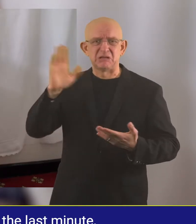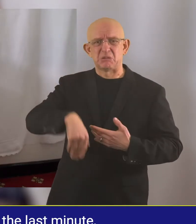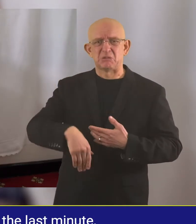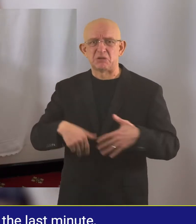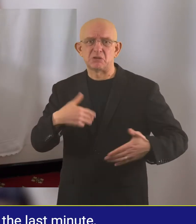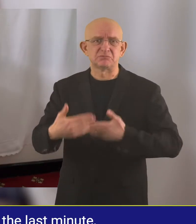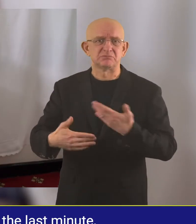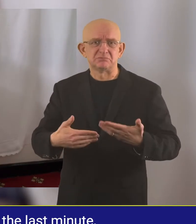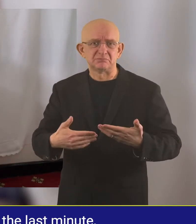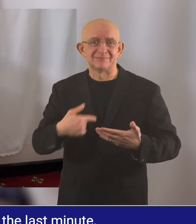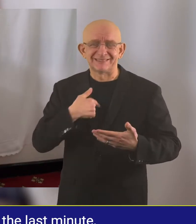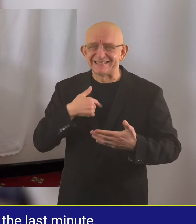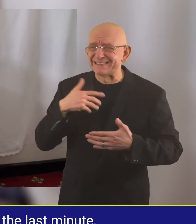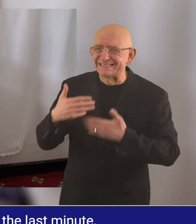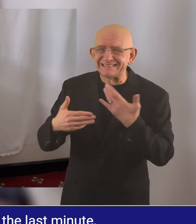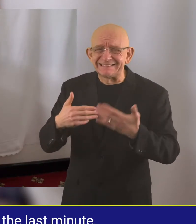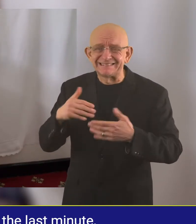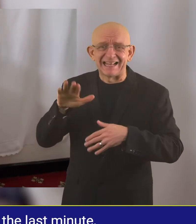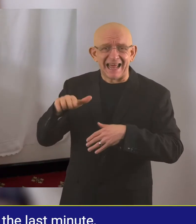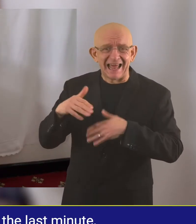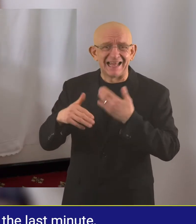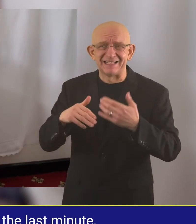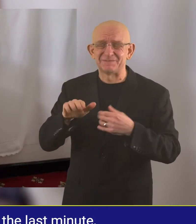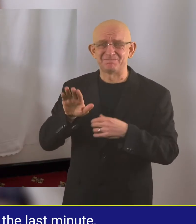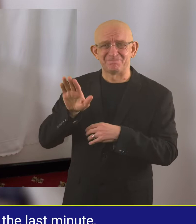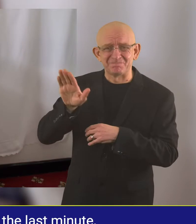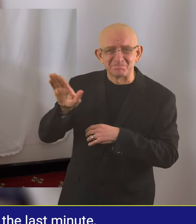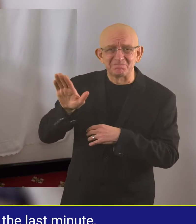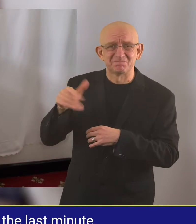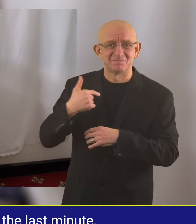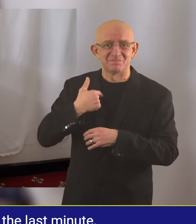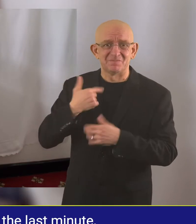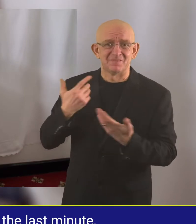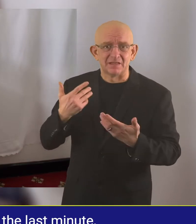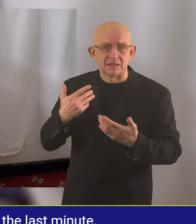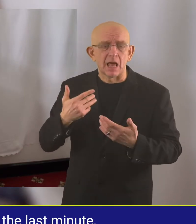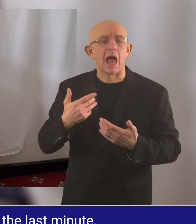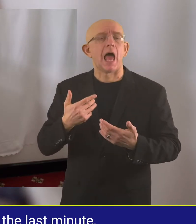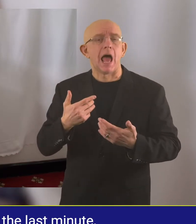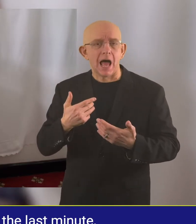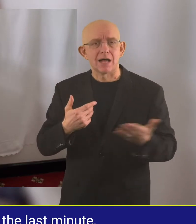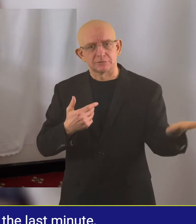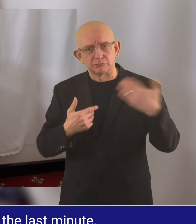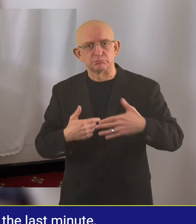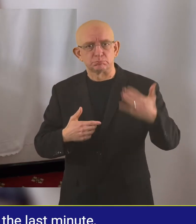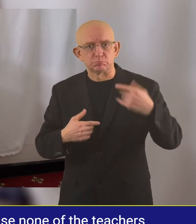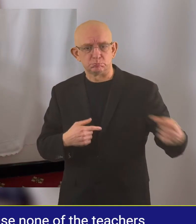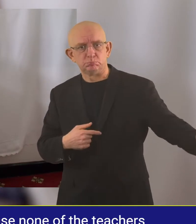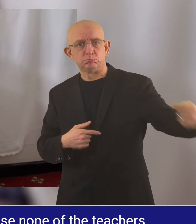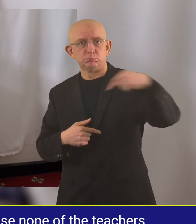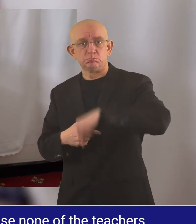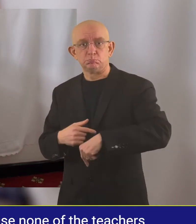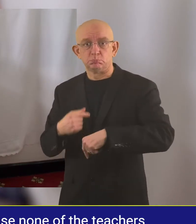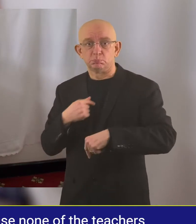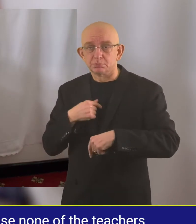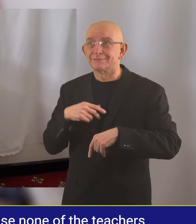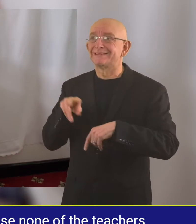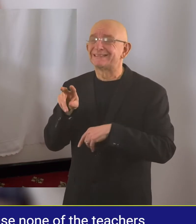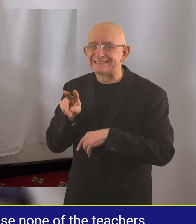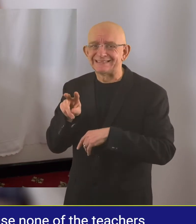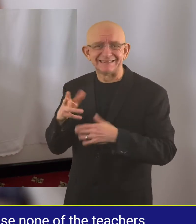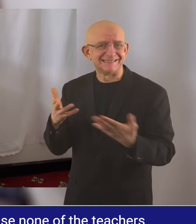to struggle. After the last minute they came and understood, I was put in front of the class, but it was